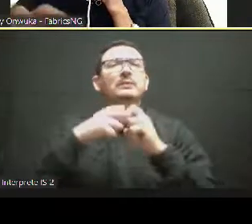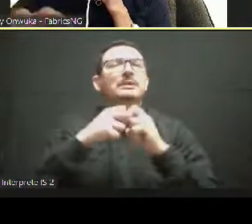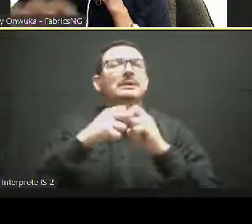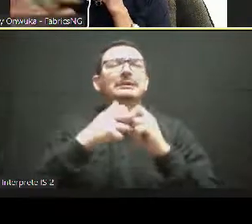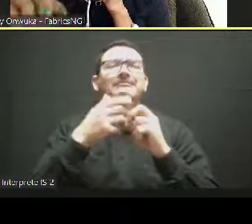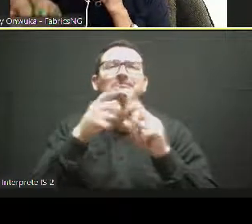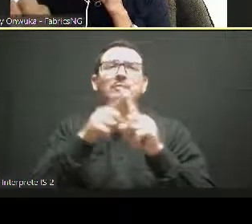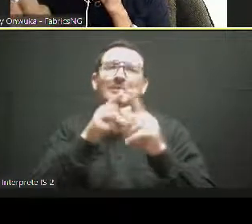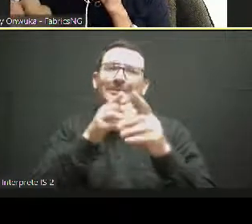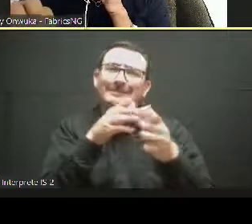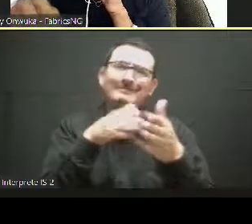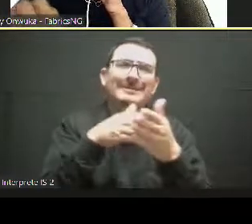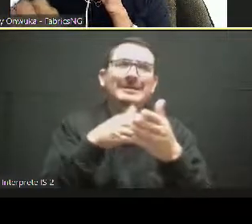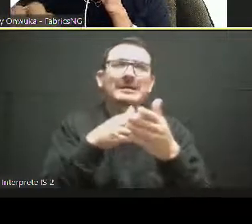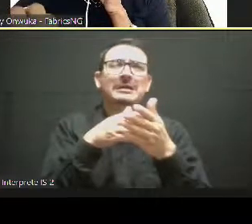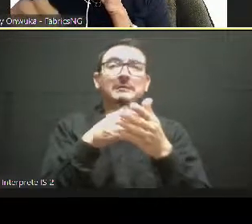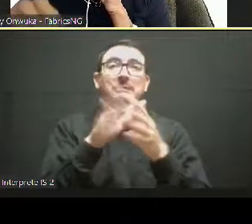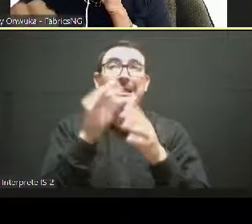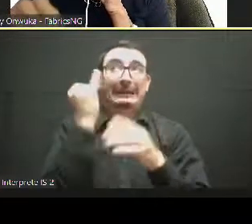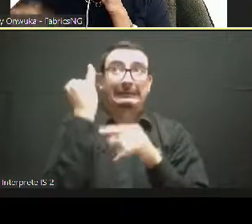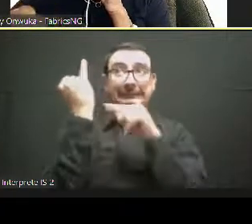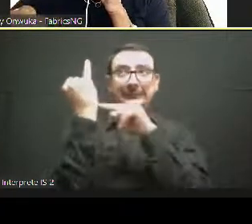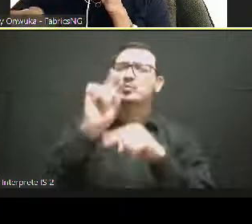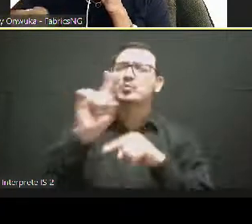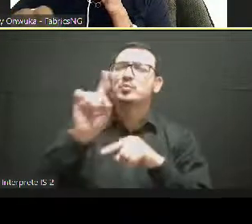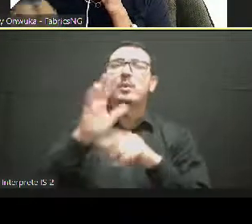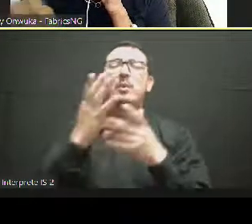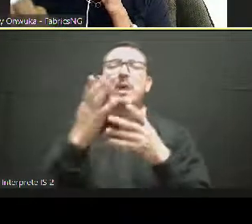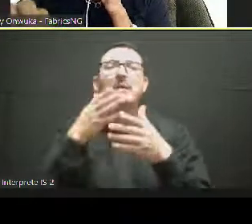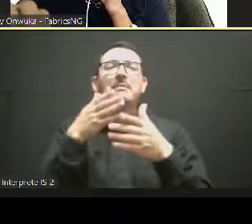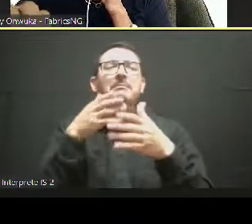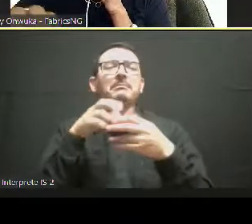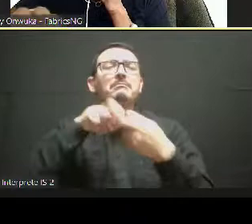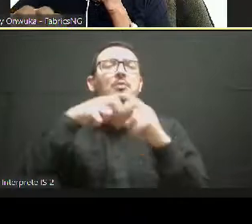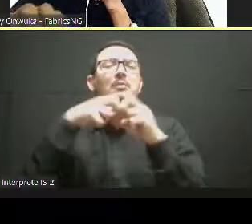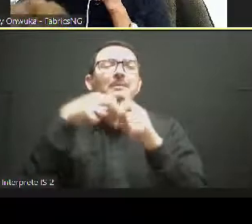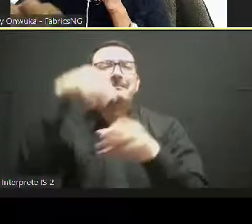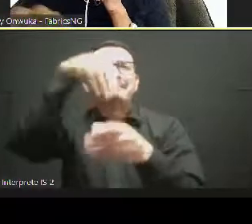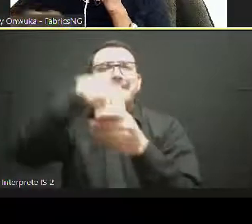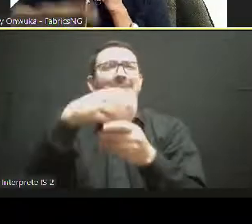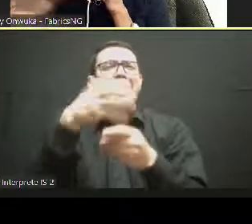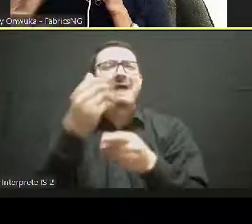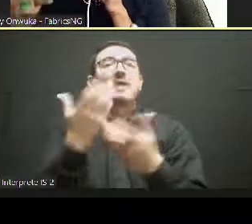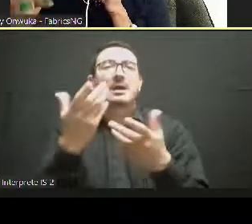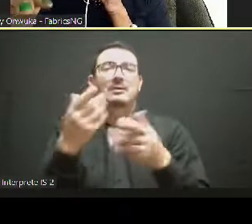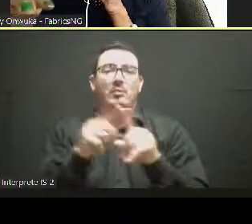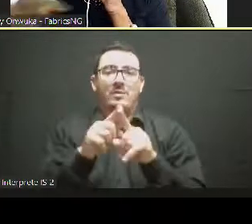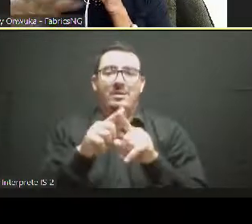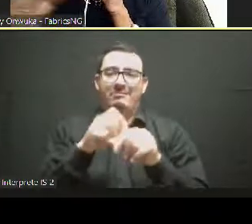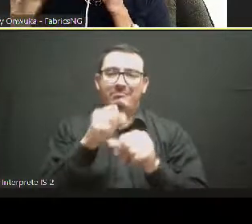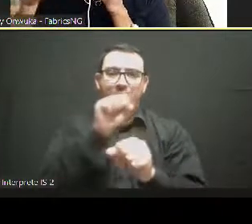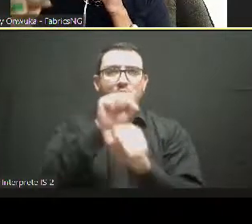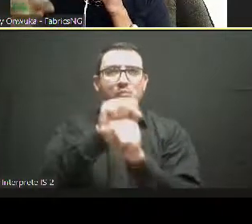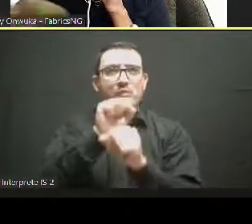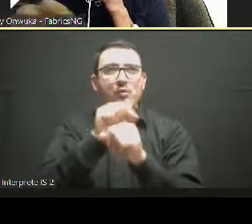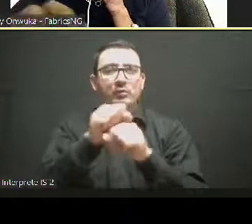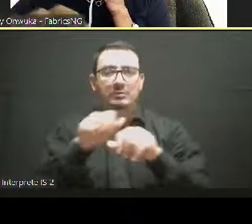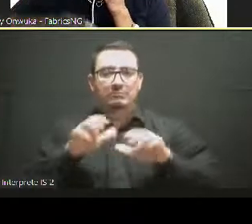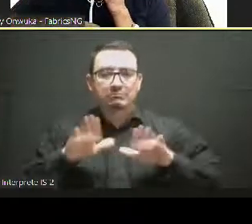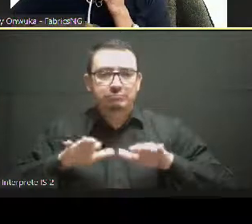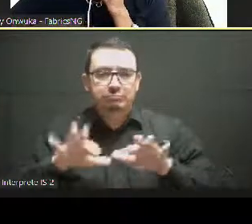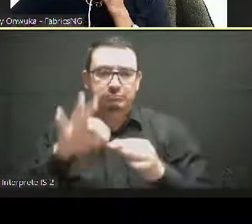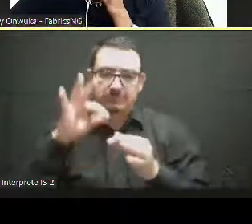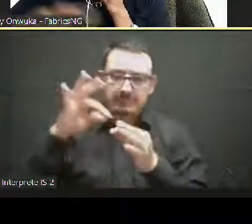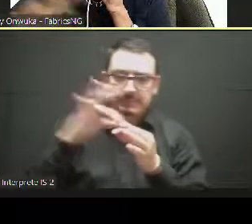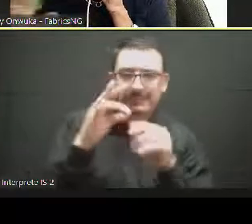was a huge barrier to efficiency in fabric consumption. So, things such as knowing the fiber composition, fabric